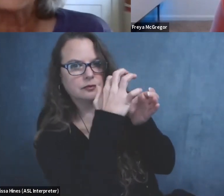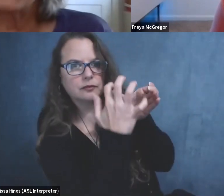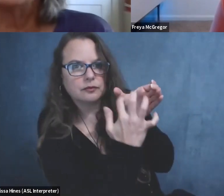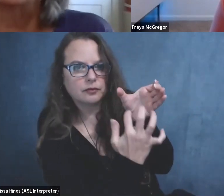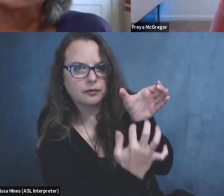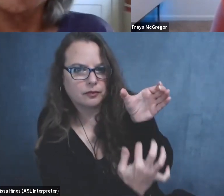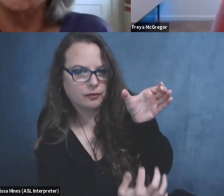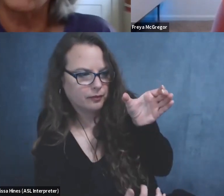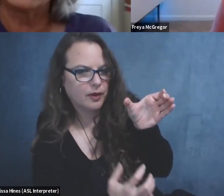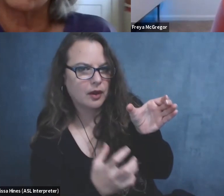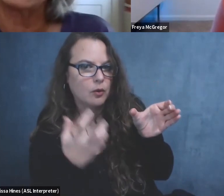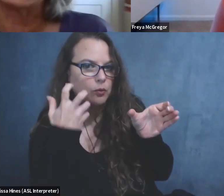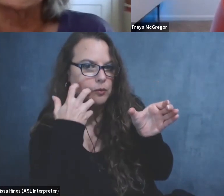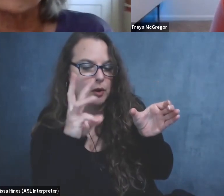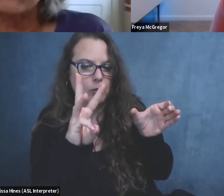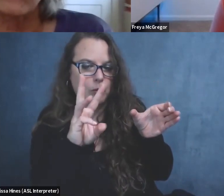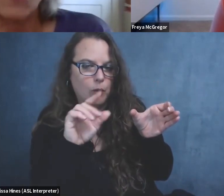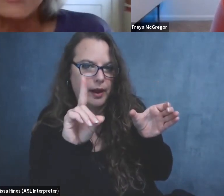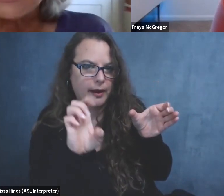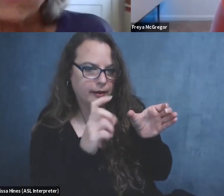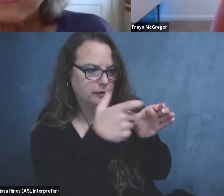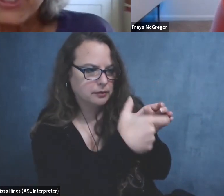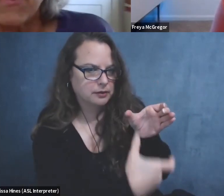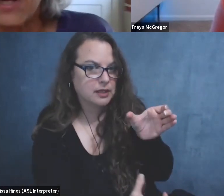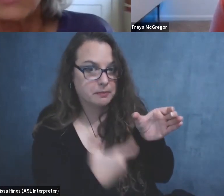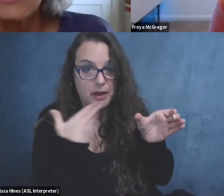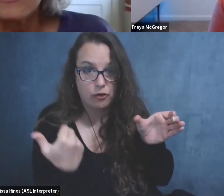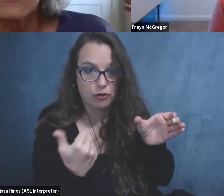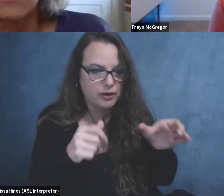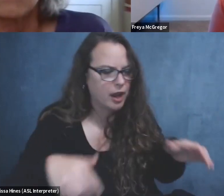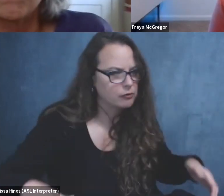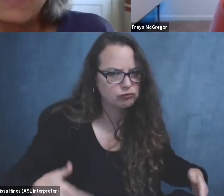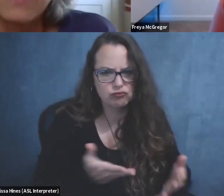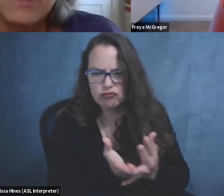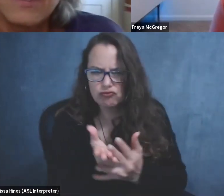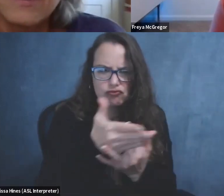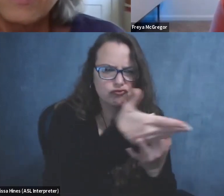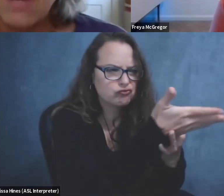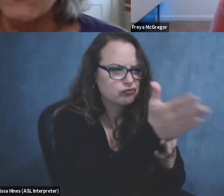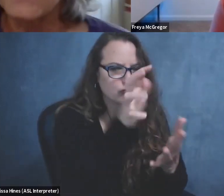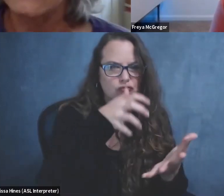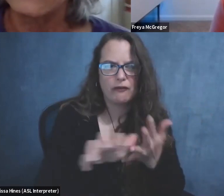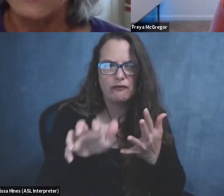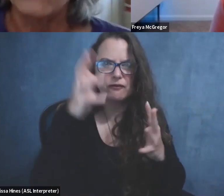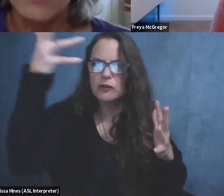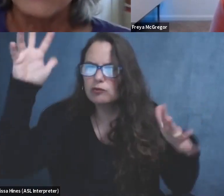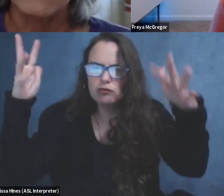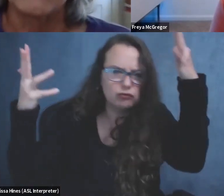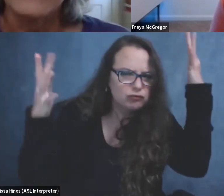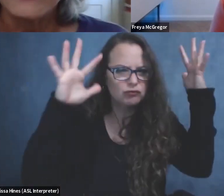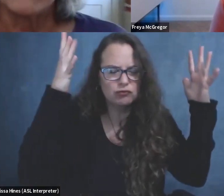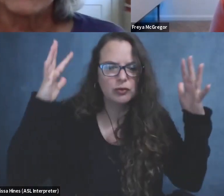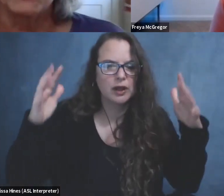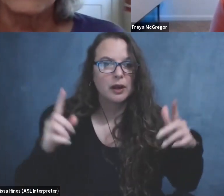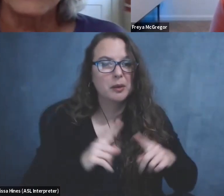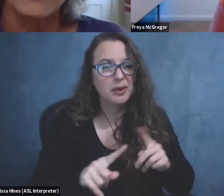so that you can wheel more easily through all kinds of different terrain. Um, but that would mean that I would have to